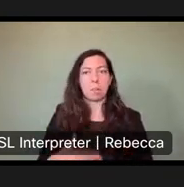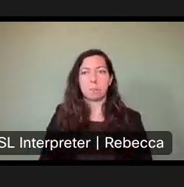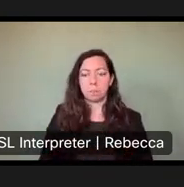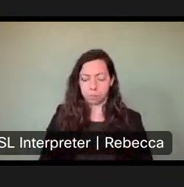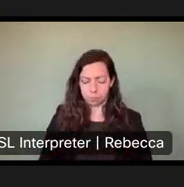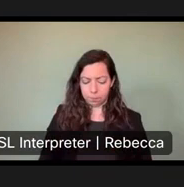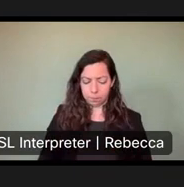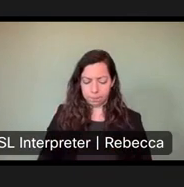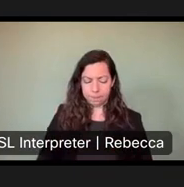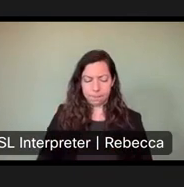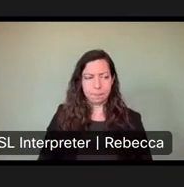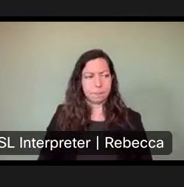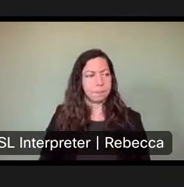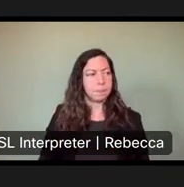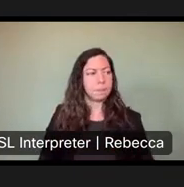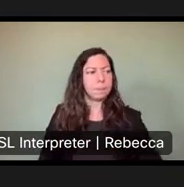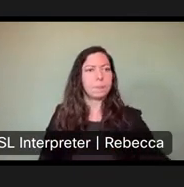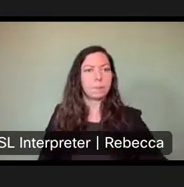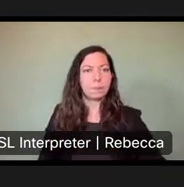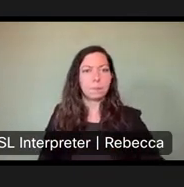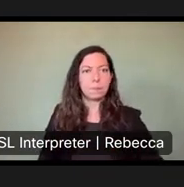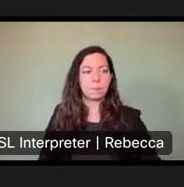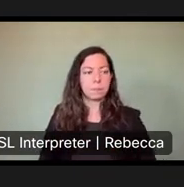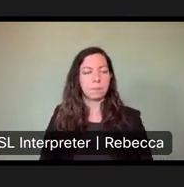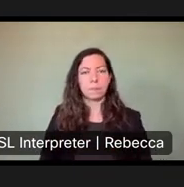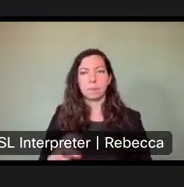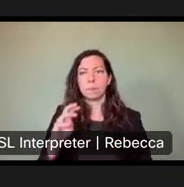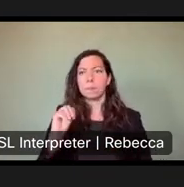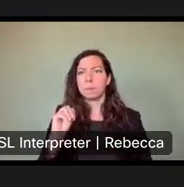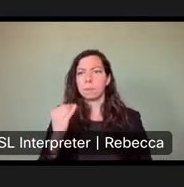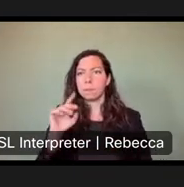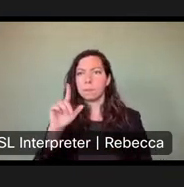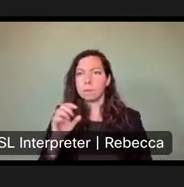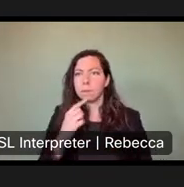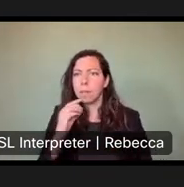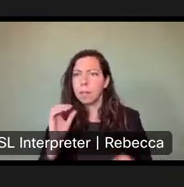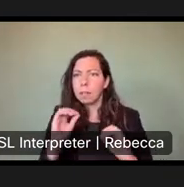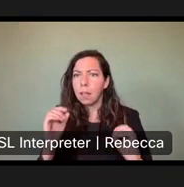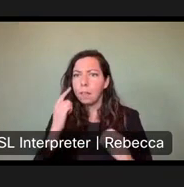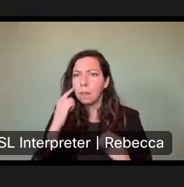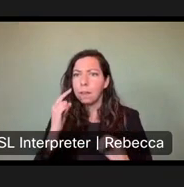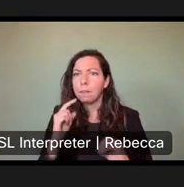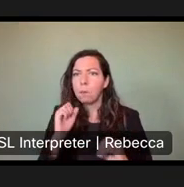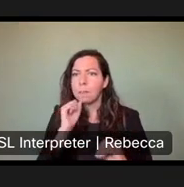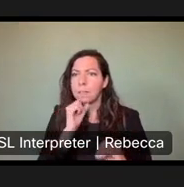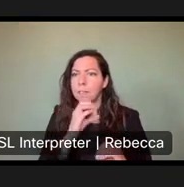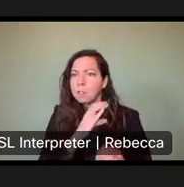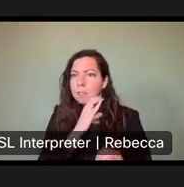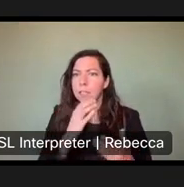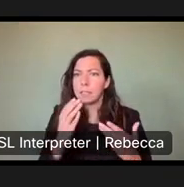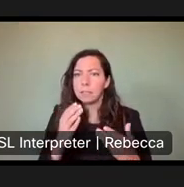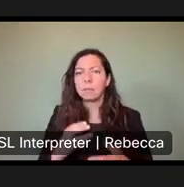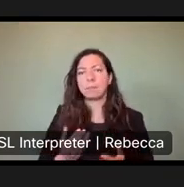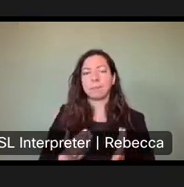So, Michael Carney says, no, none, none for seniors either. Uh, there again, if you have